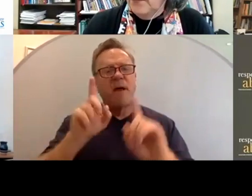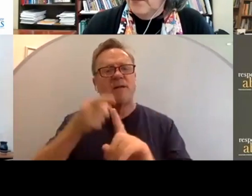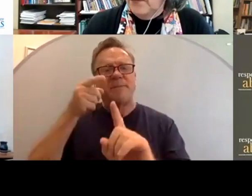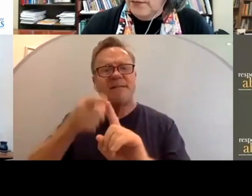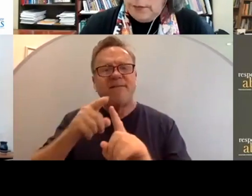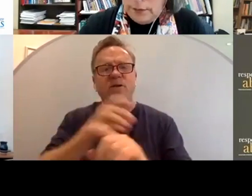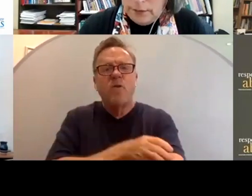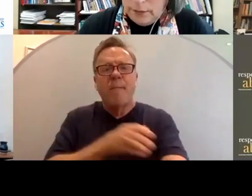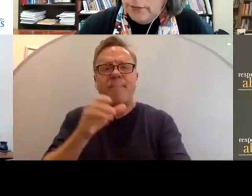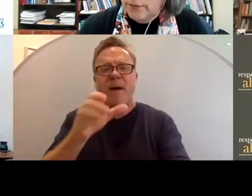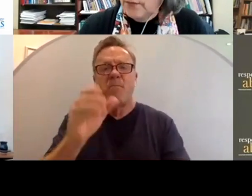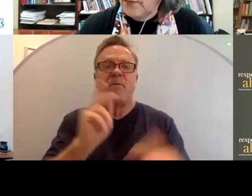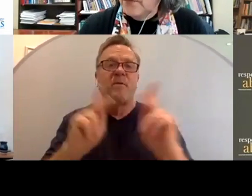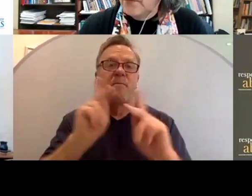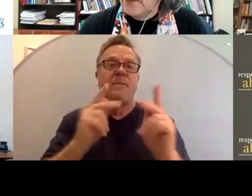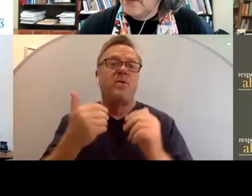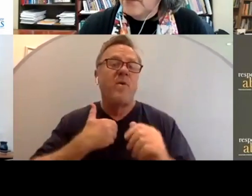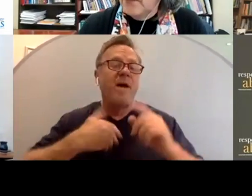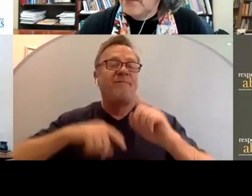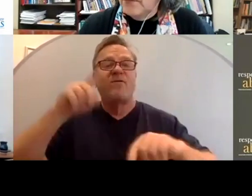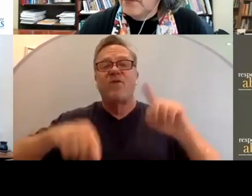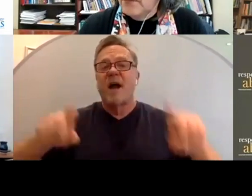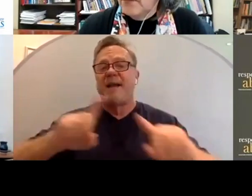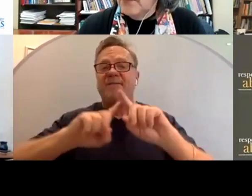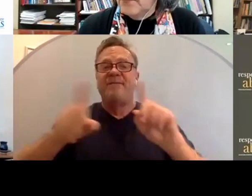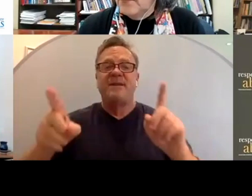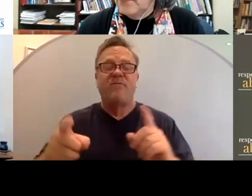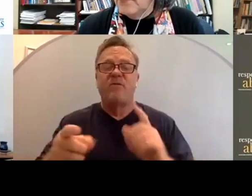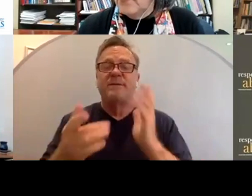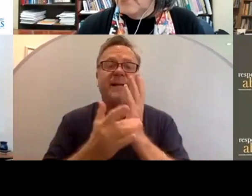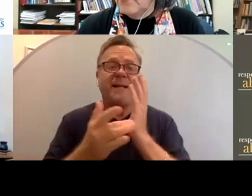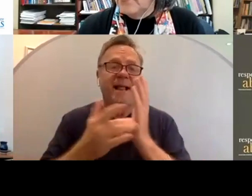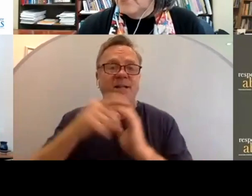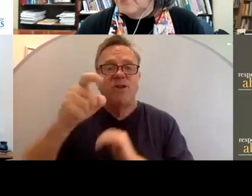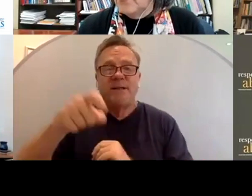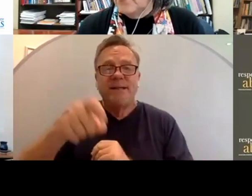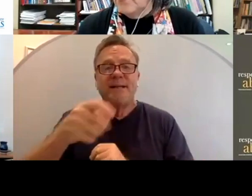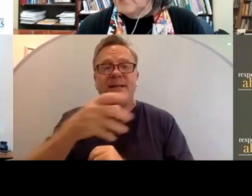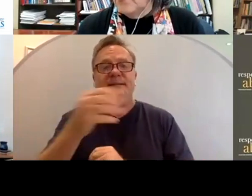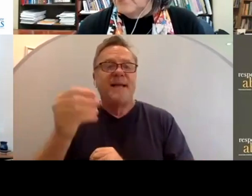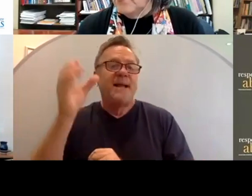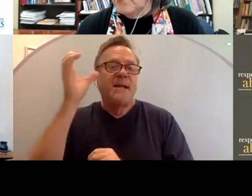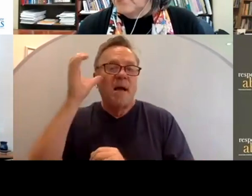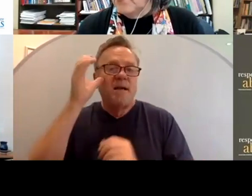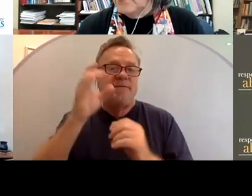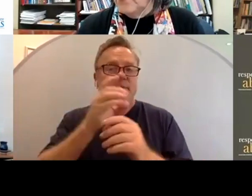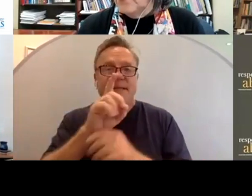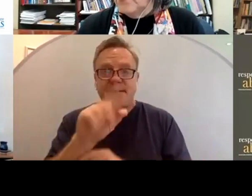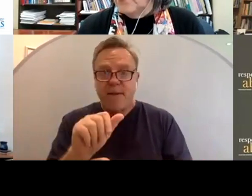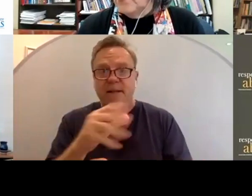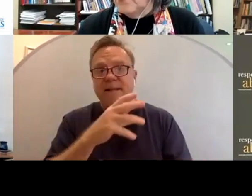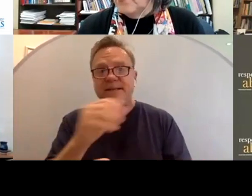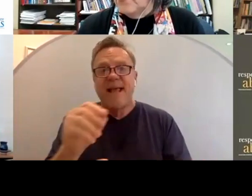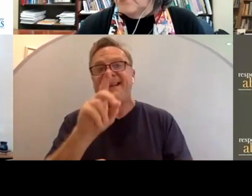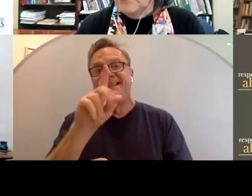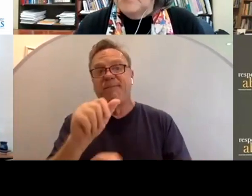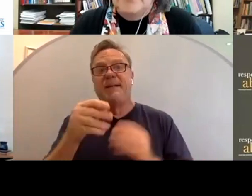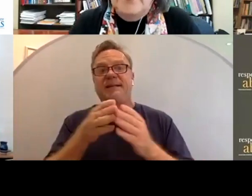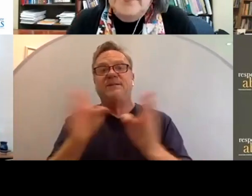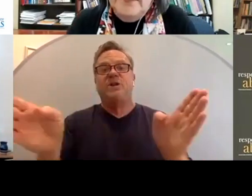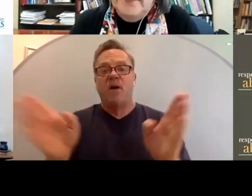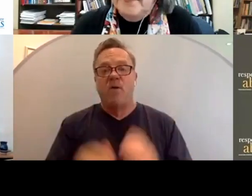empowerment for people with a variety of different technology needs and cognitive disabilities and disabilities general.